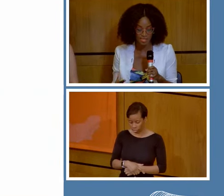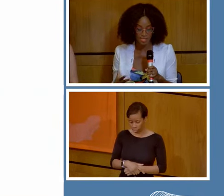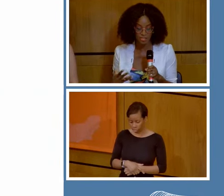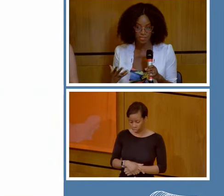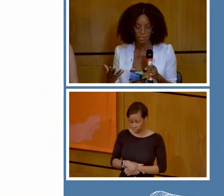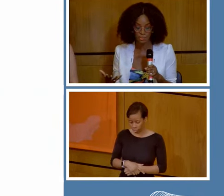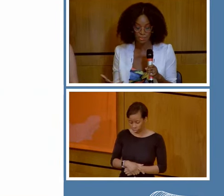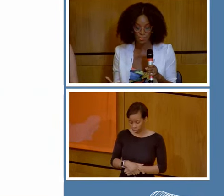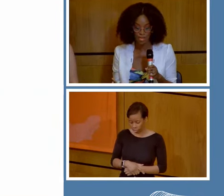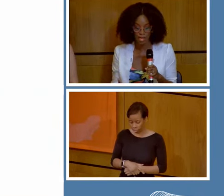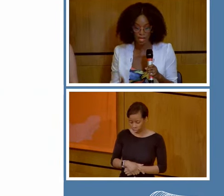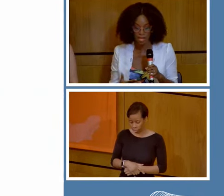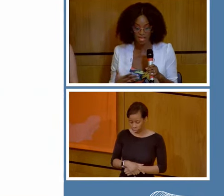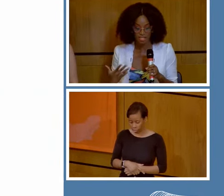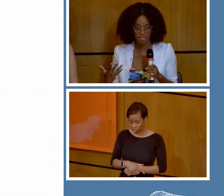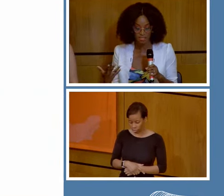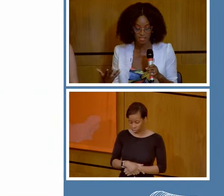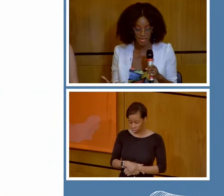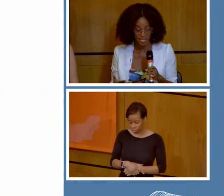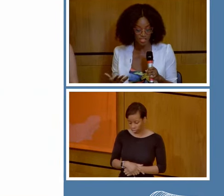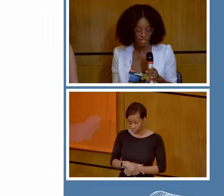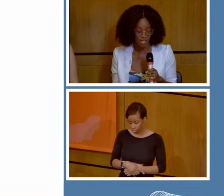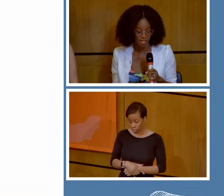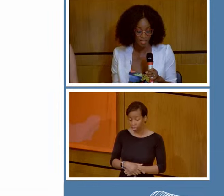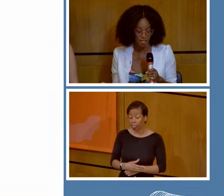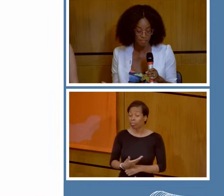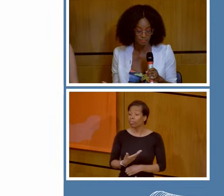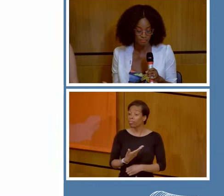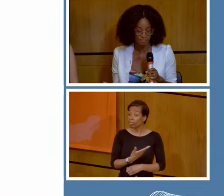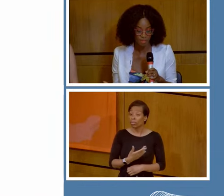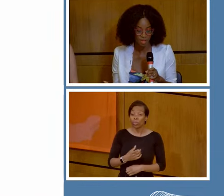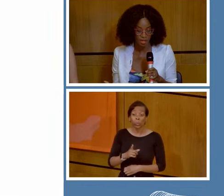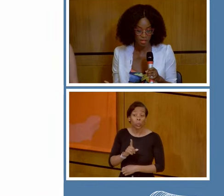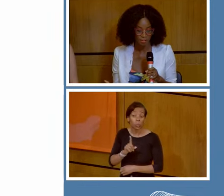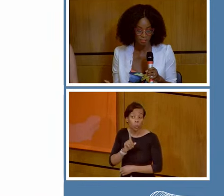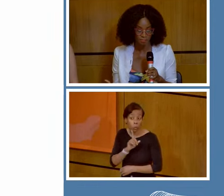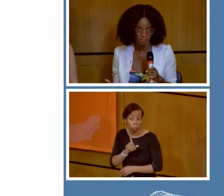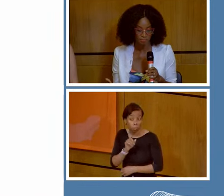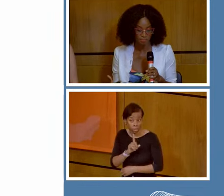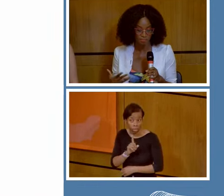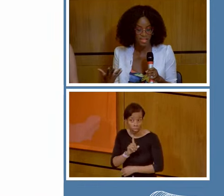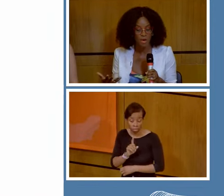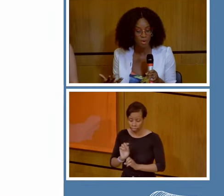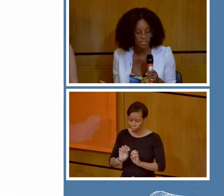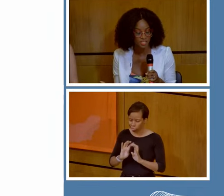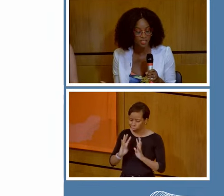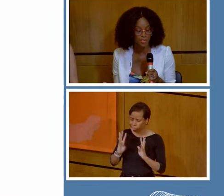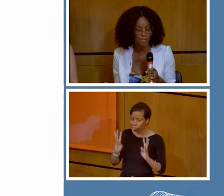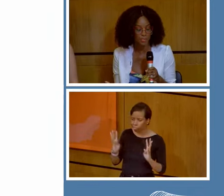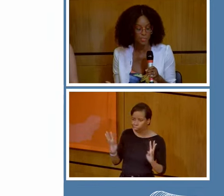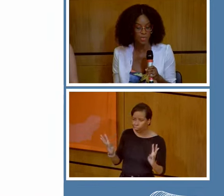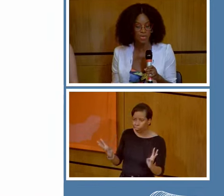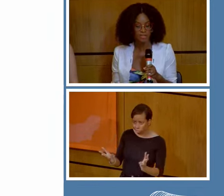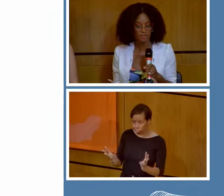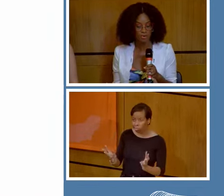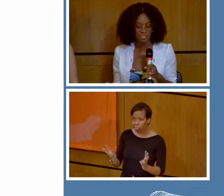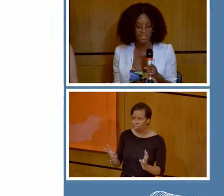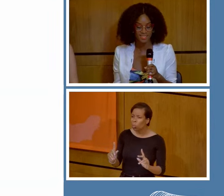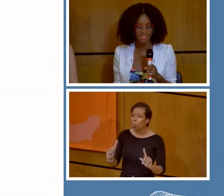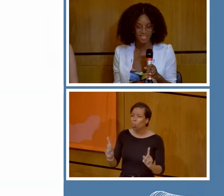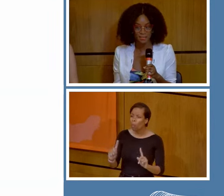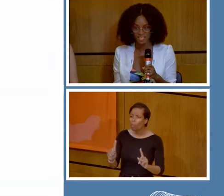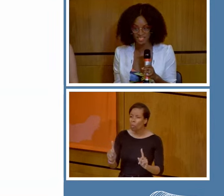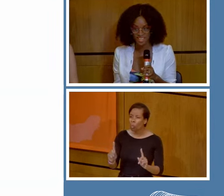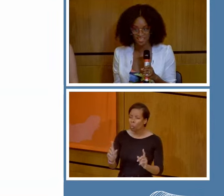the sea to engage in paying homage to the